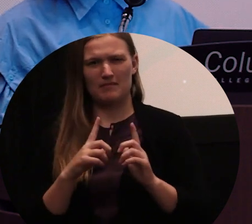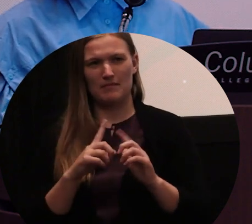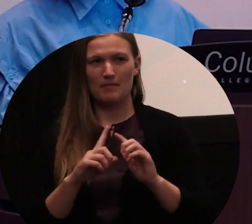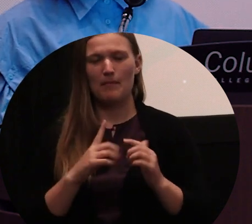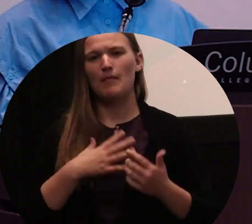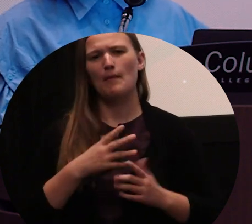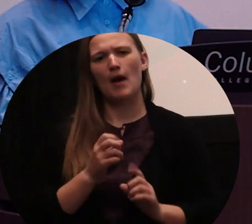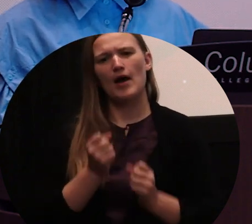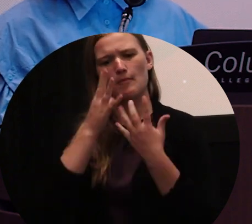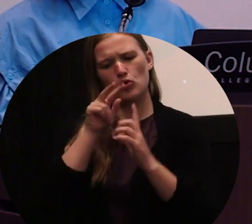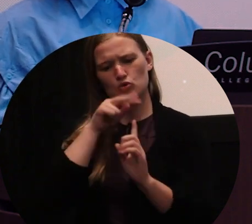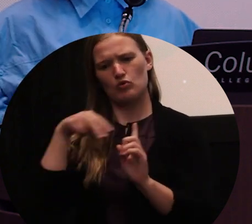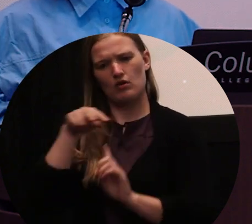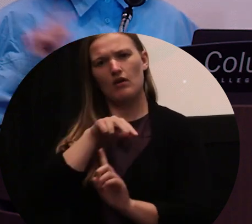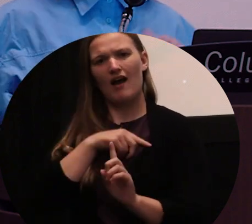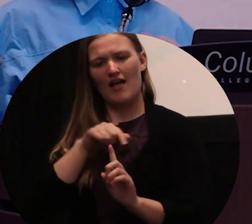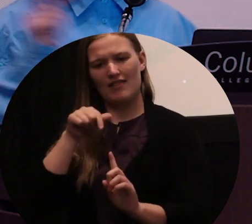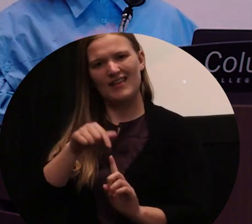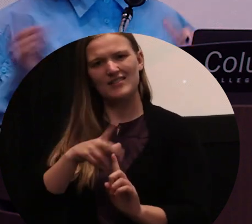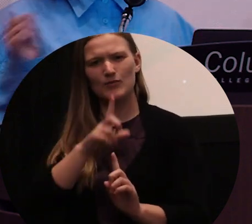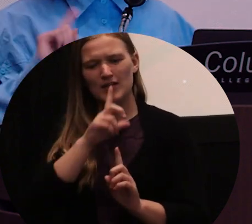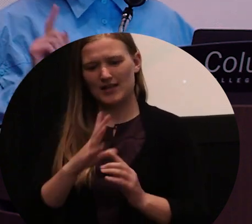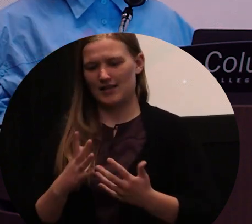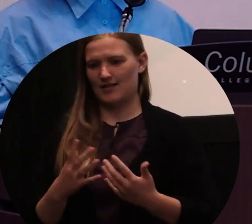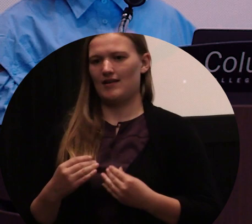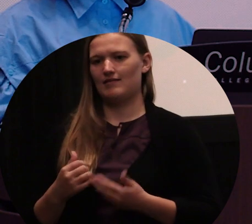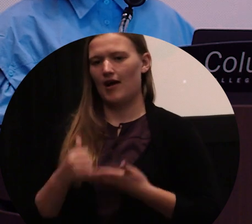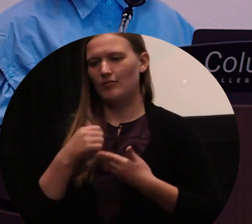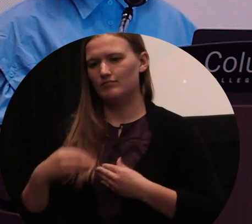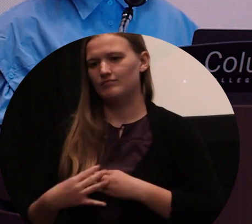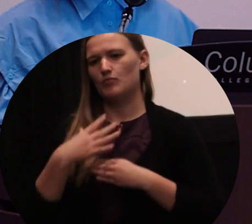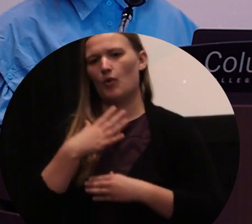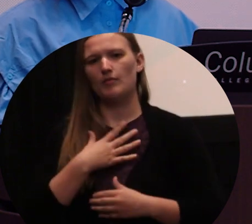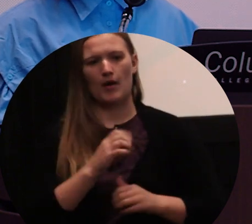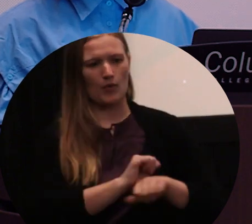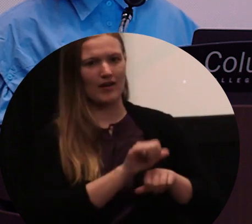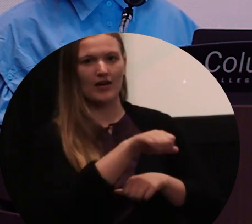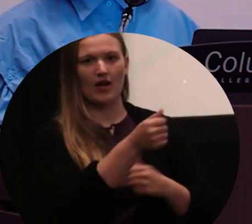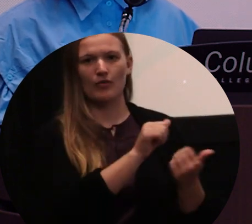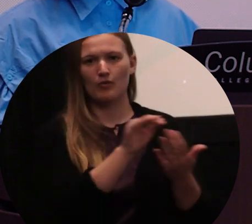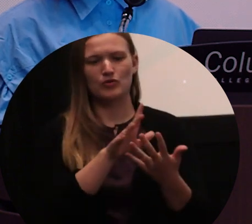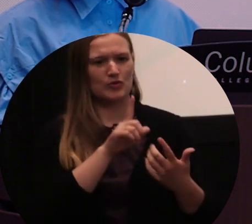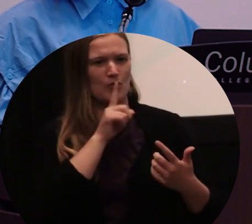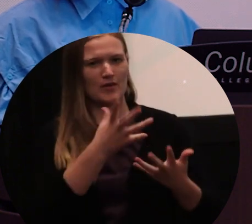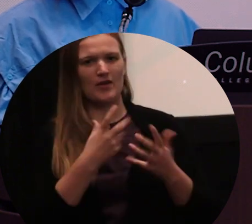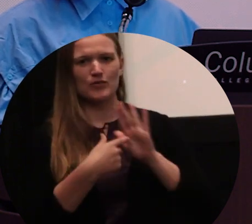that inspires me in other ways in my practice. So I just wanted to share this with you all.